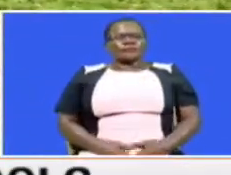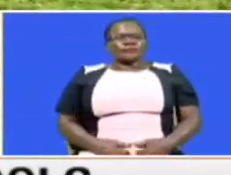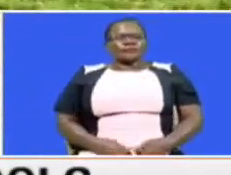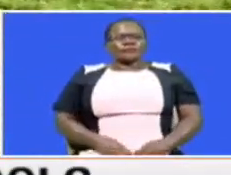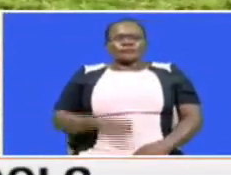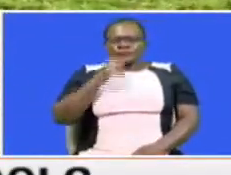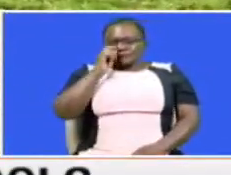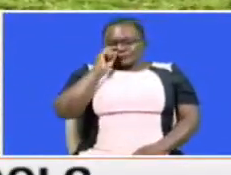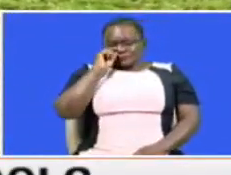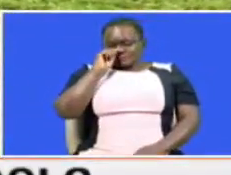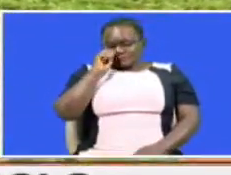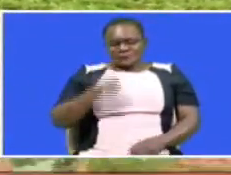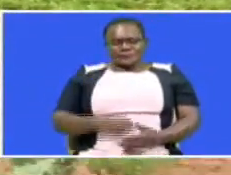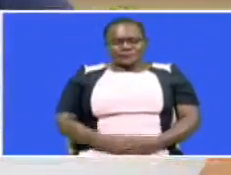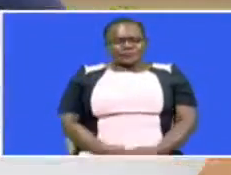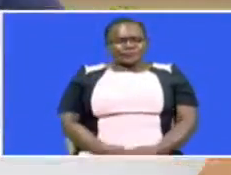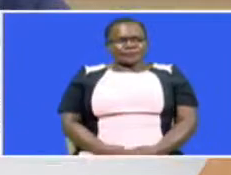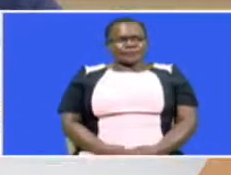Kite News.